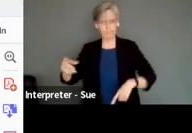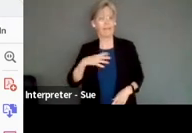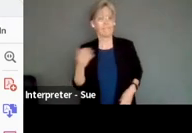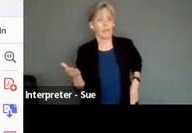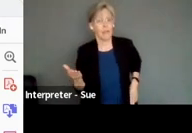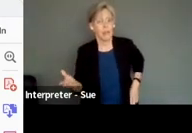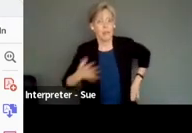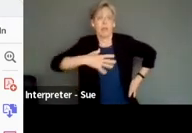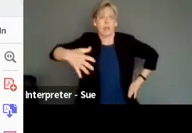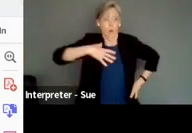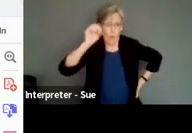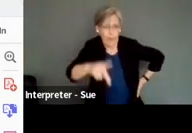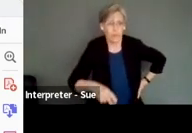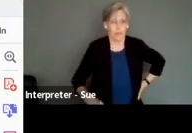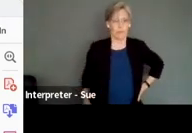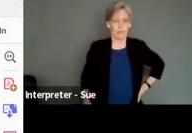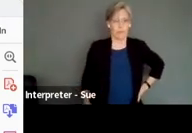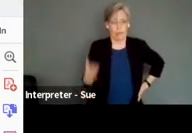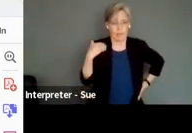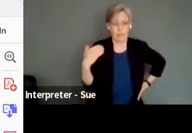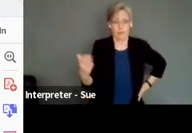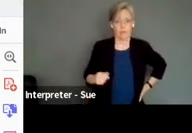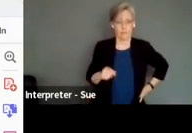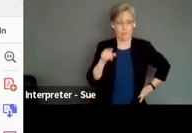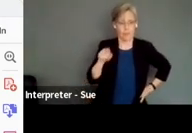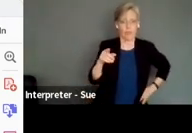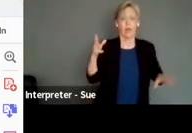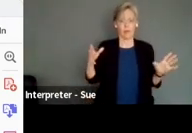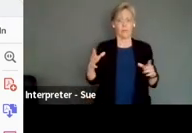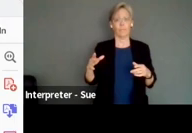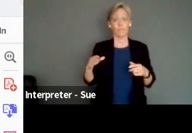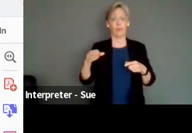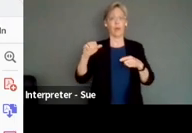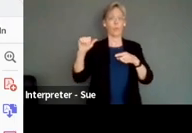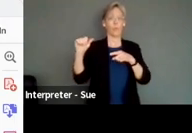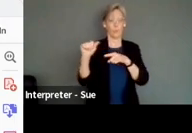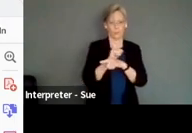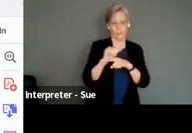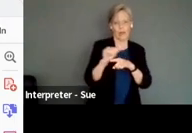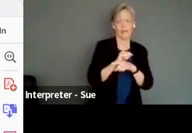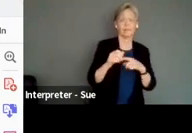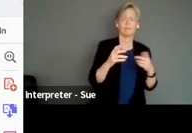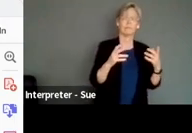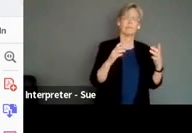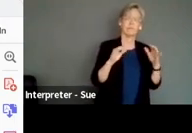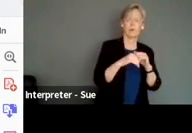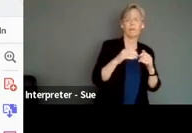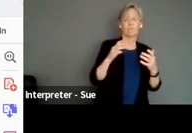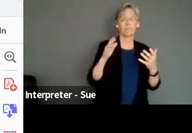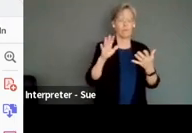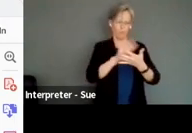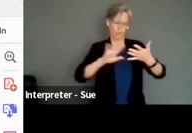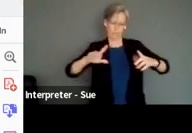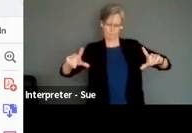Okay. And this year is a practice centric framework for disability arts. And we're actually producing a disability theatre